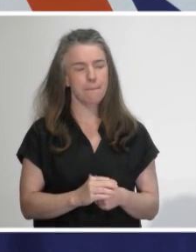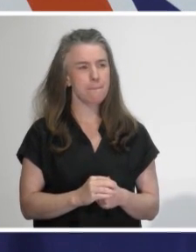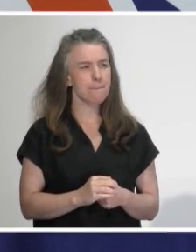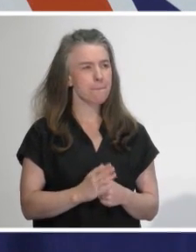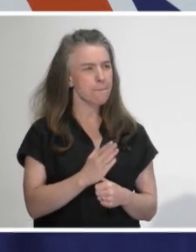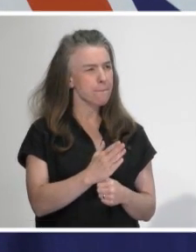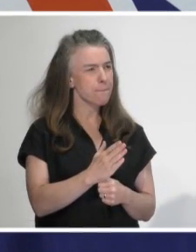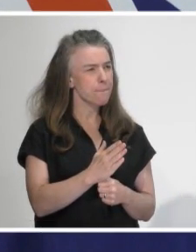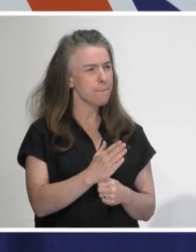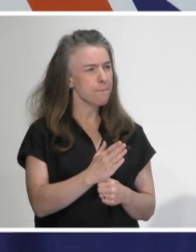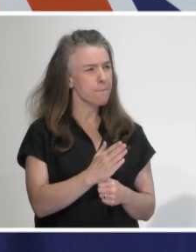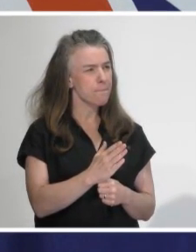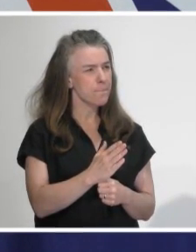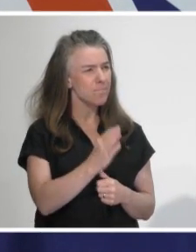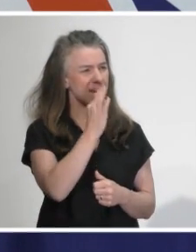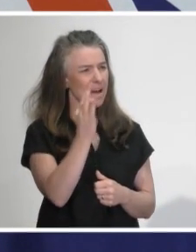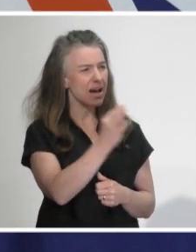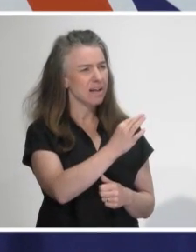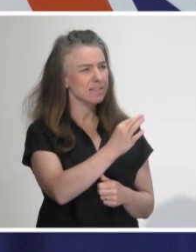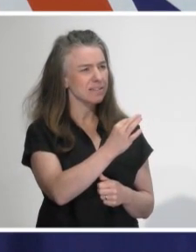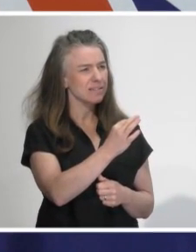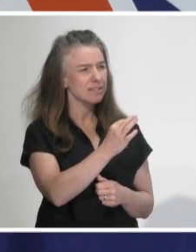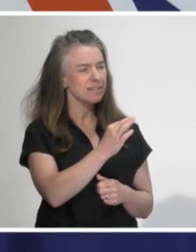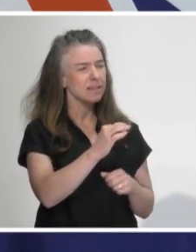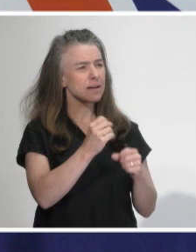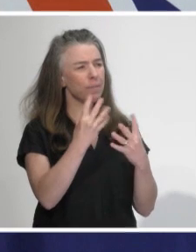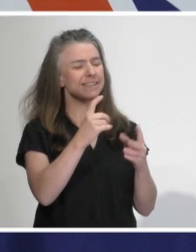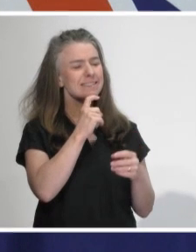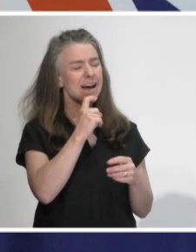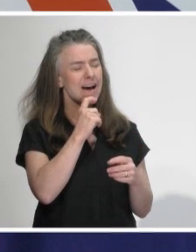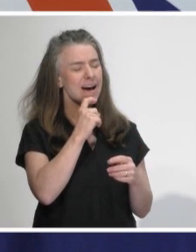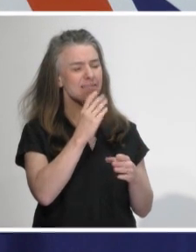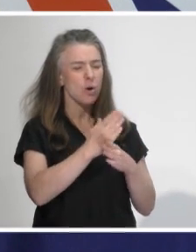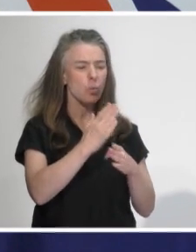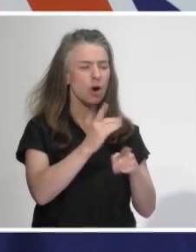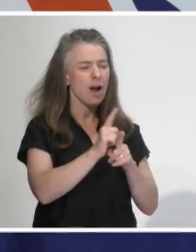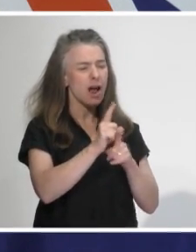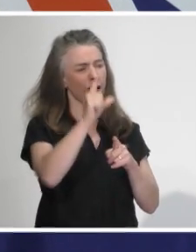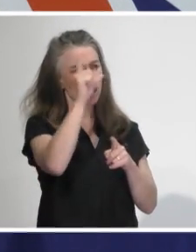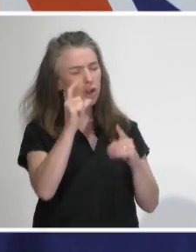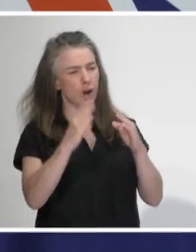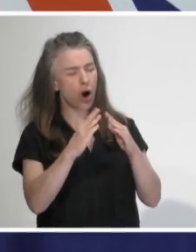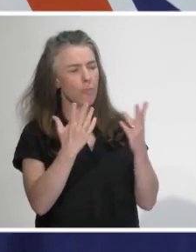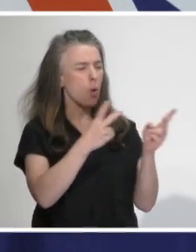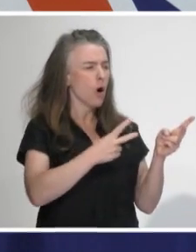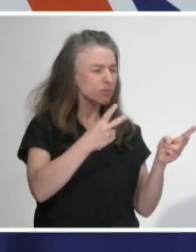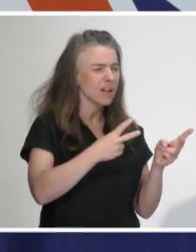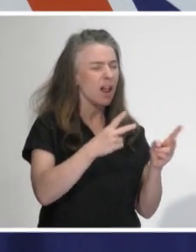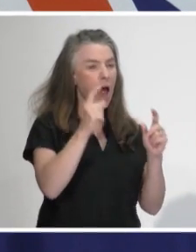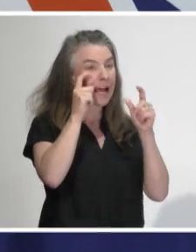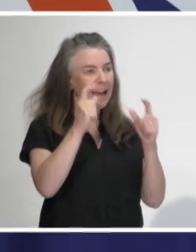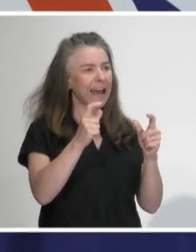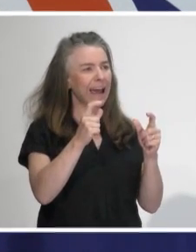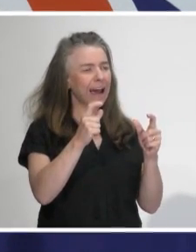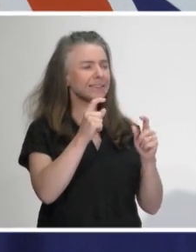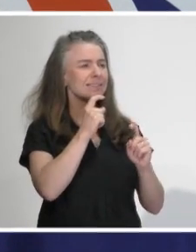We're hearing from care workers across many DHBs that they still have very little or no access to PPE despite the announcement